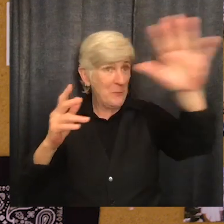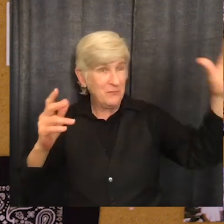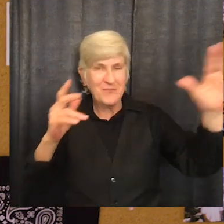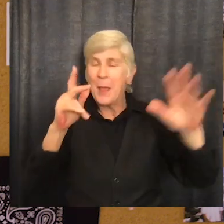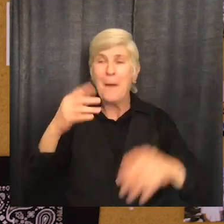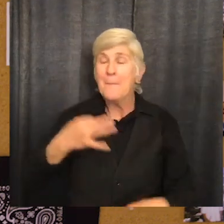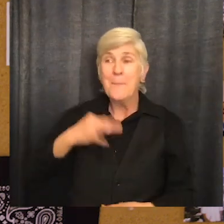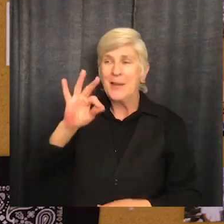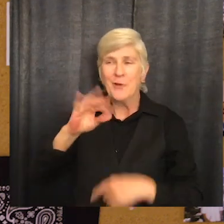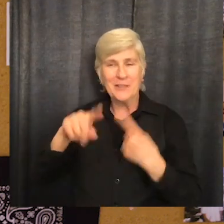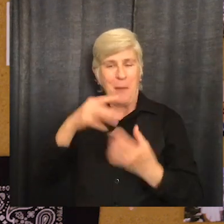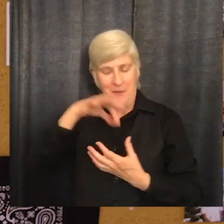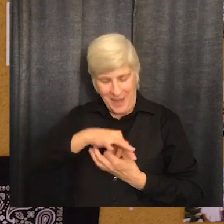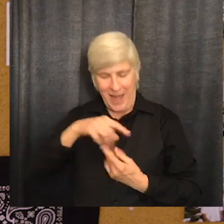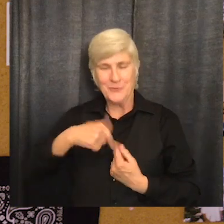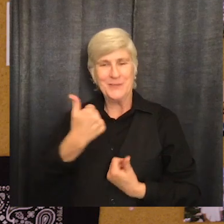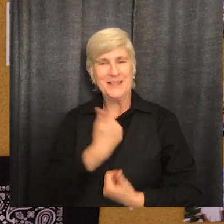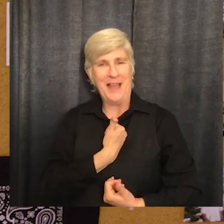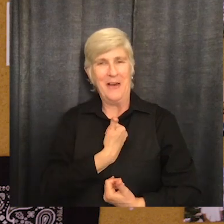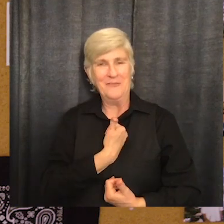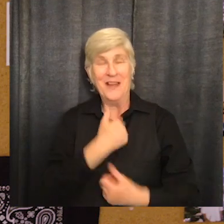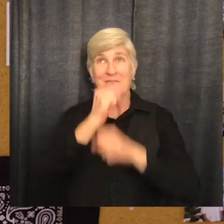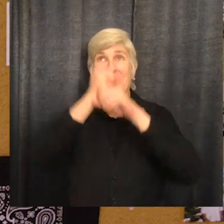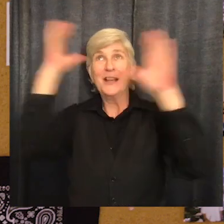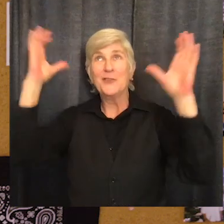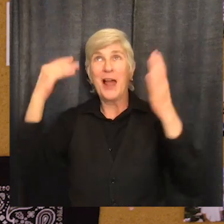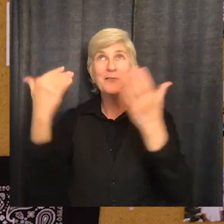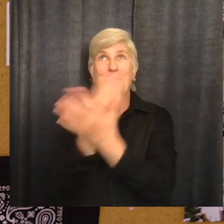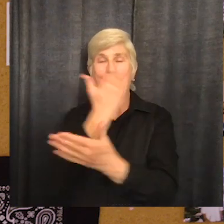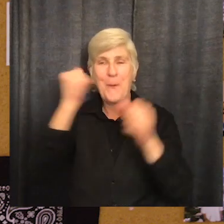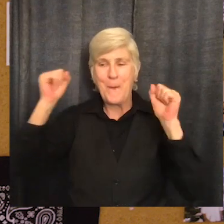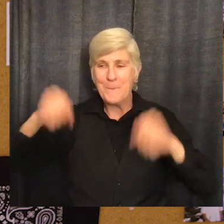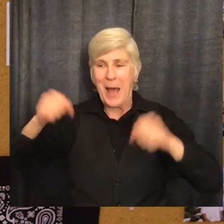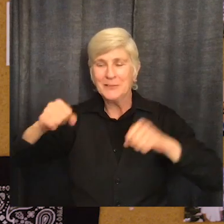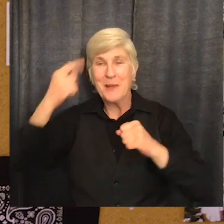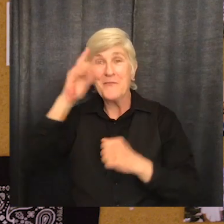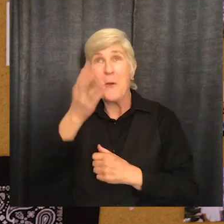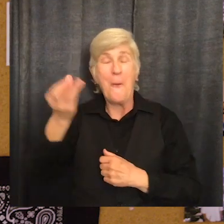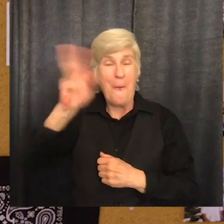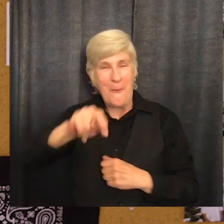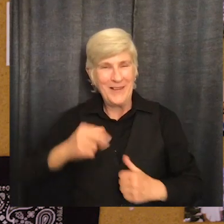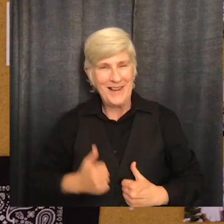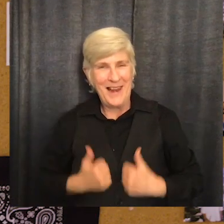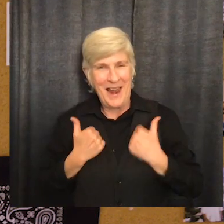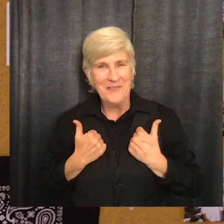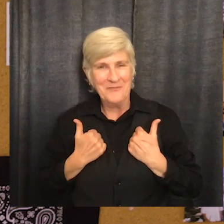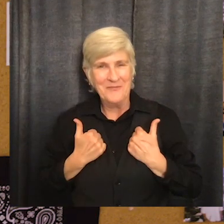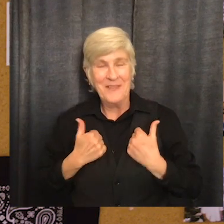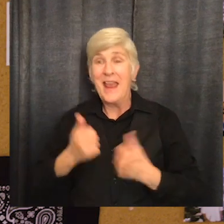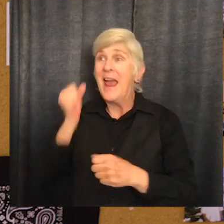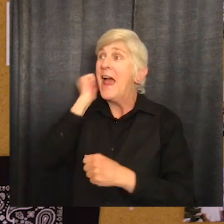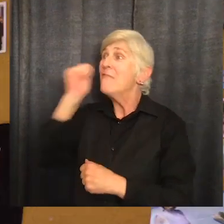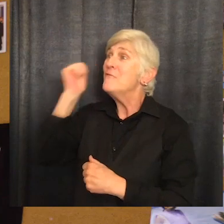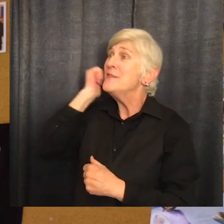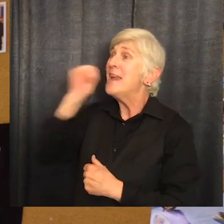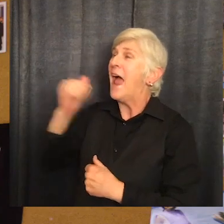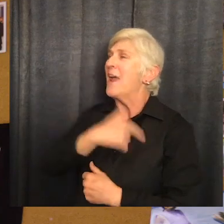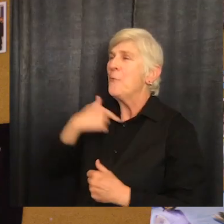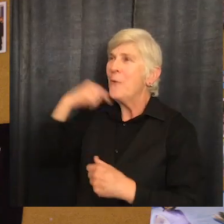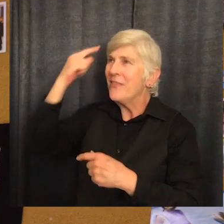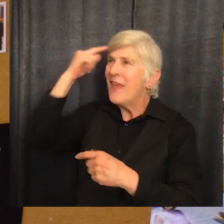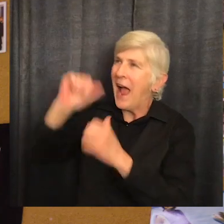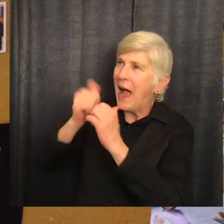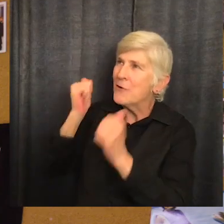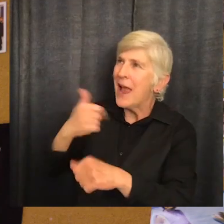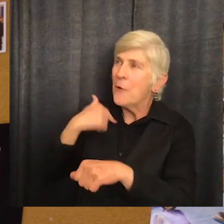it's about connecting with yourself. Visualizing new possibilities for your own life. Every day, we think about